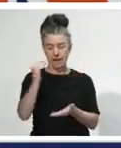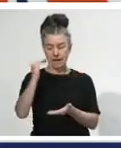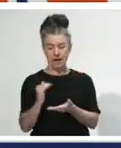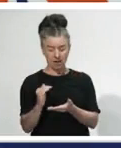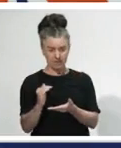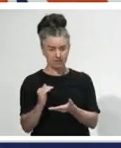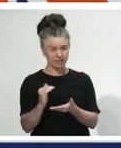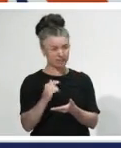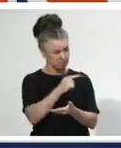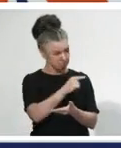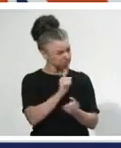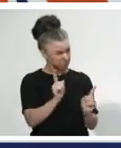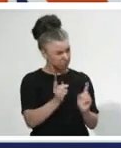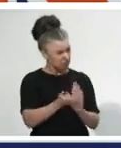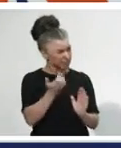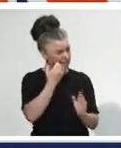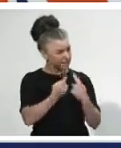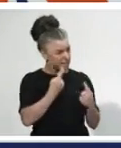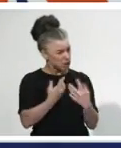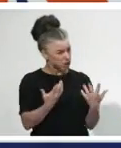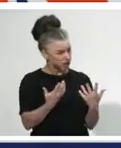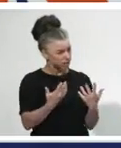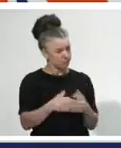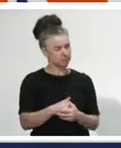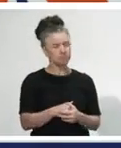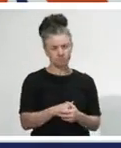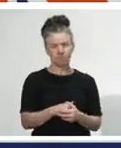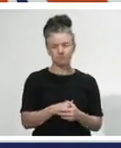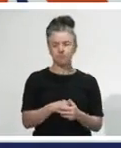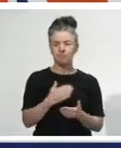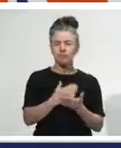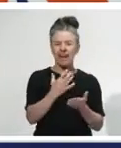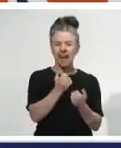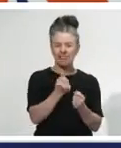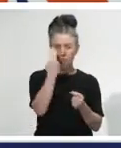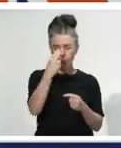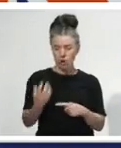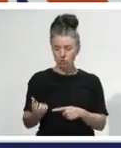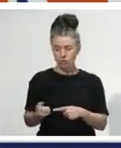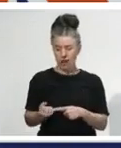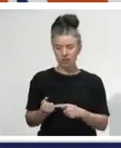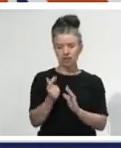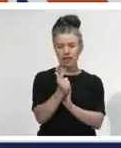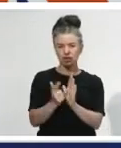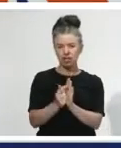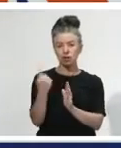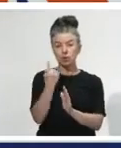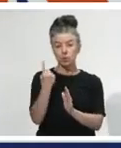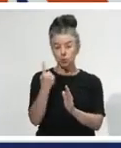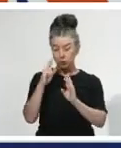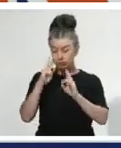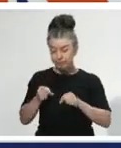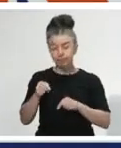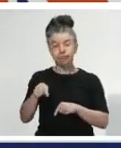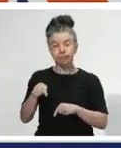salary back to council? So it's all covered by the remuneration legislation which is overseen by the remuneration authority